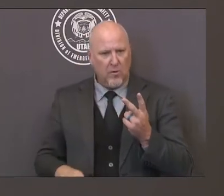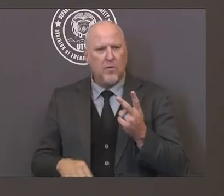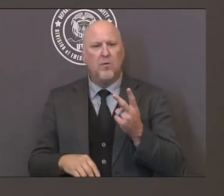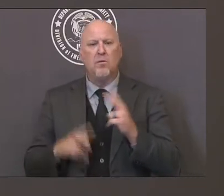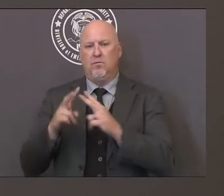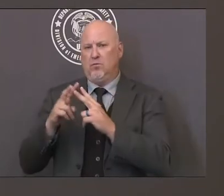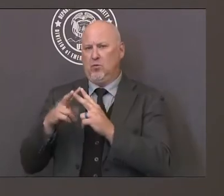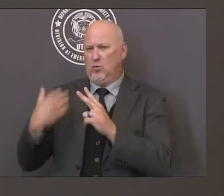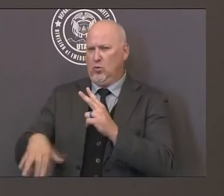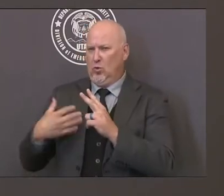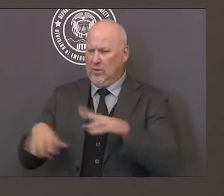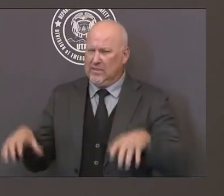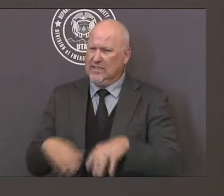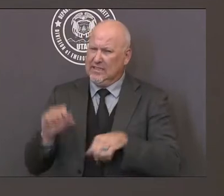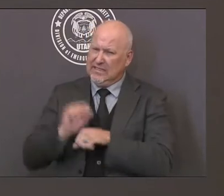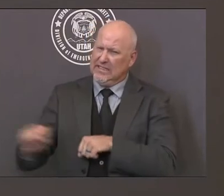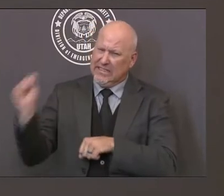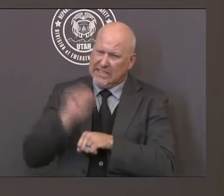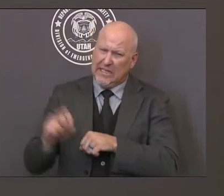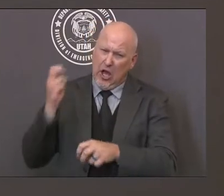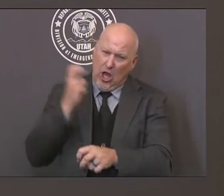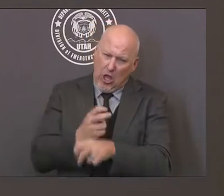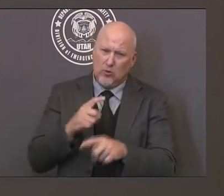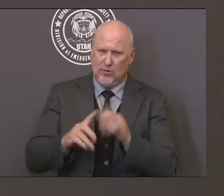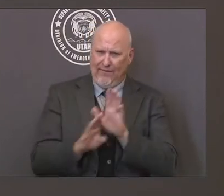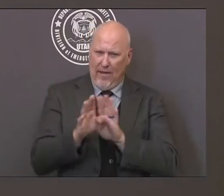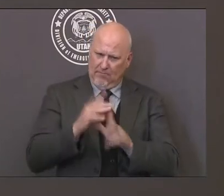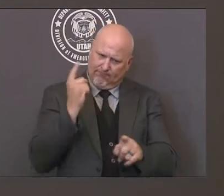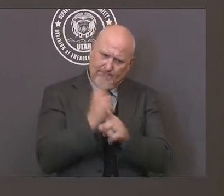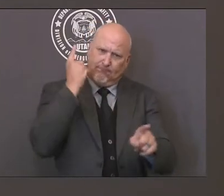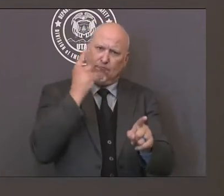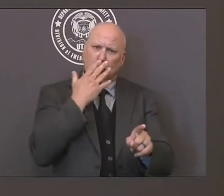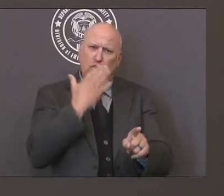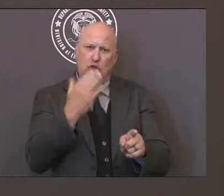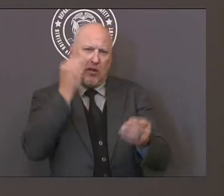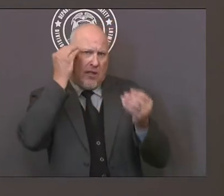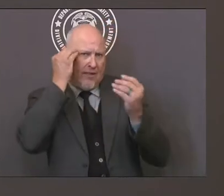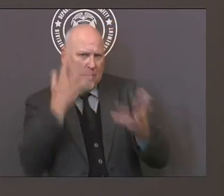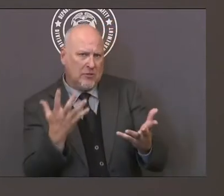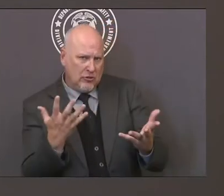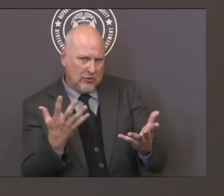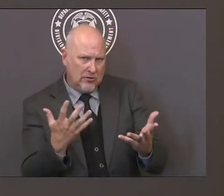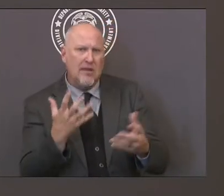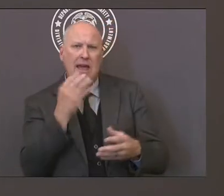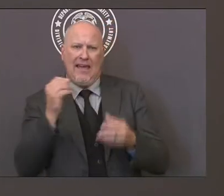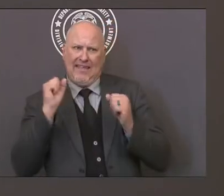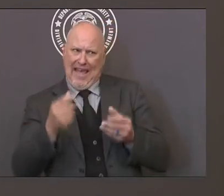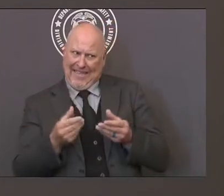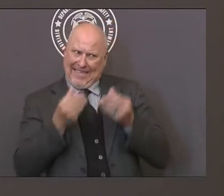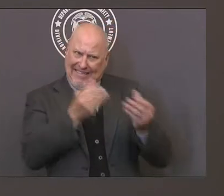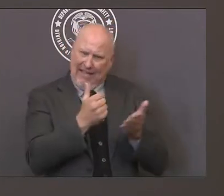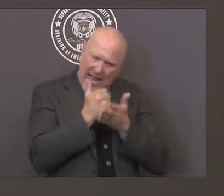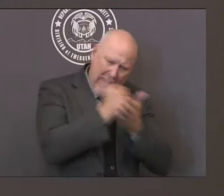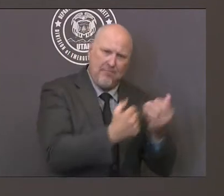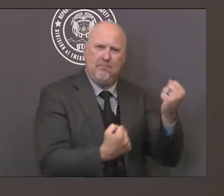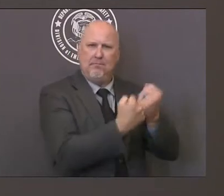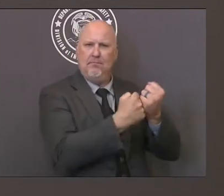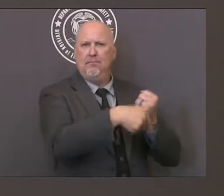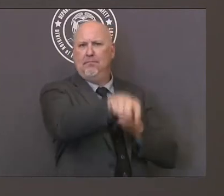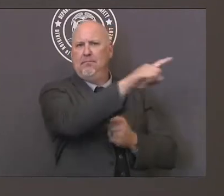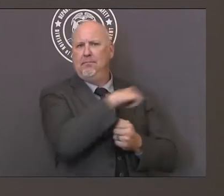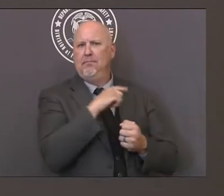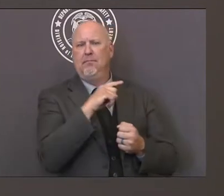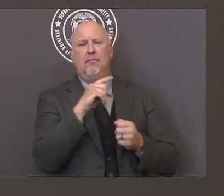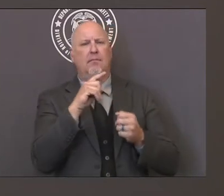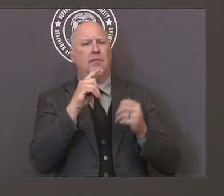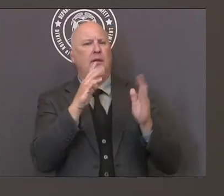make sure that it's accurate and useful for those who will be starting school in the fall part of this manual we also